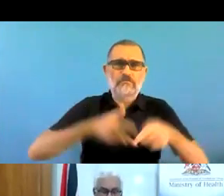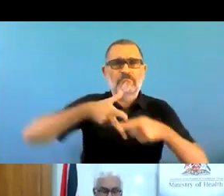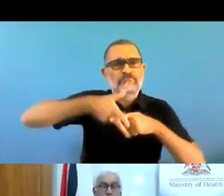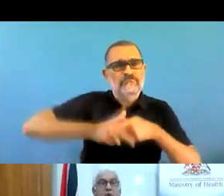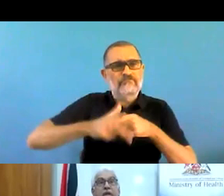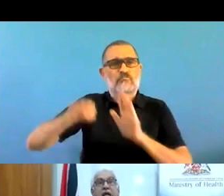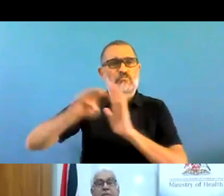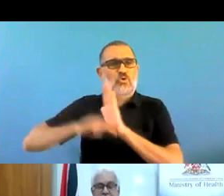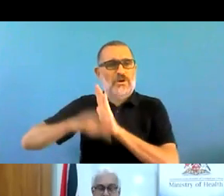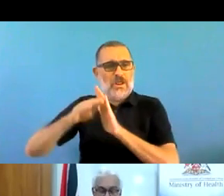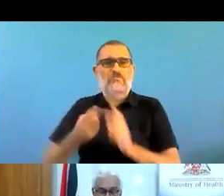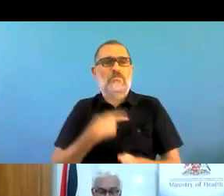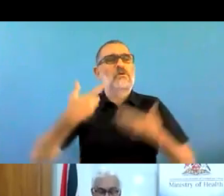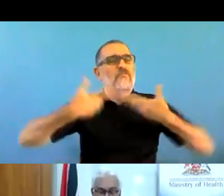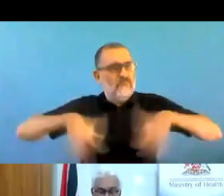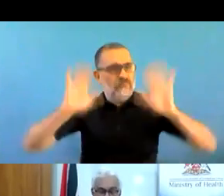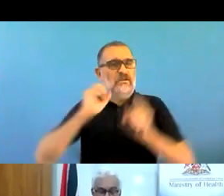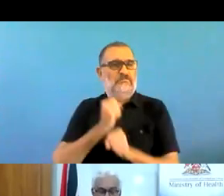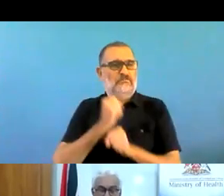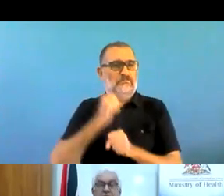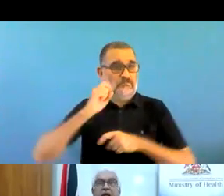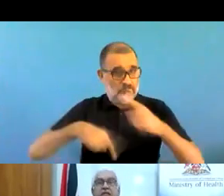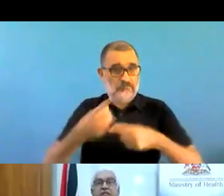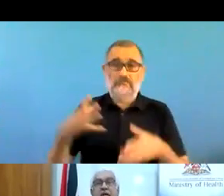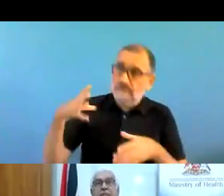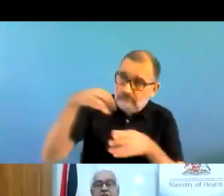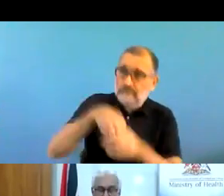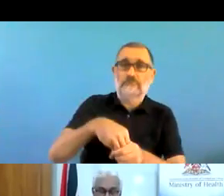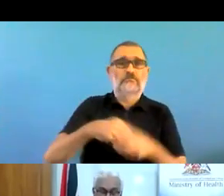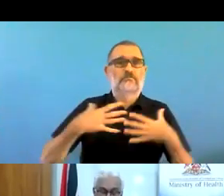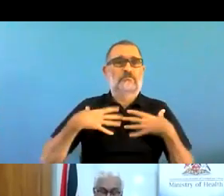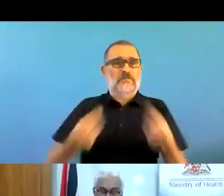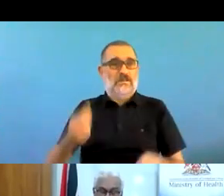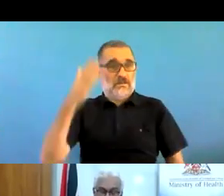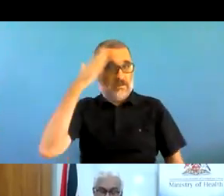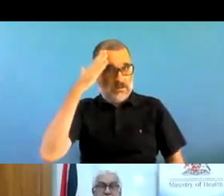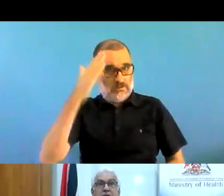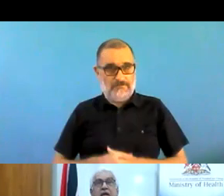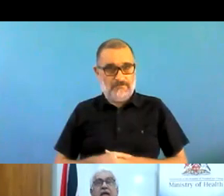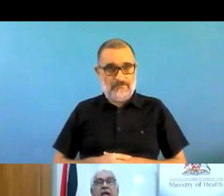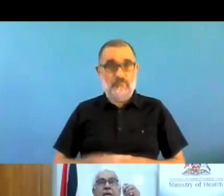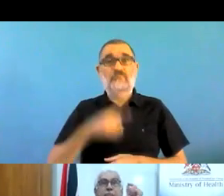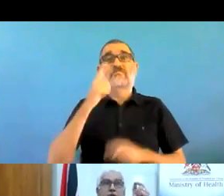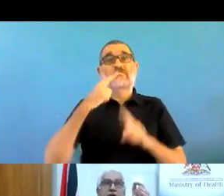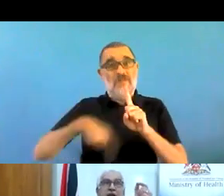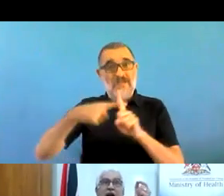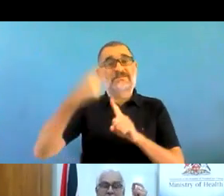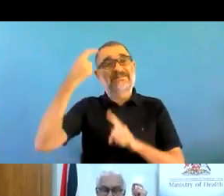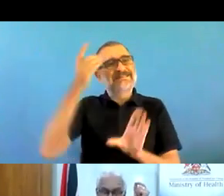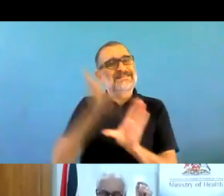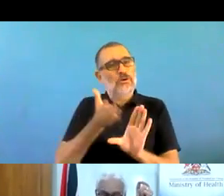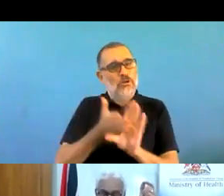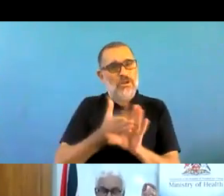which will help us manage information, establish cross-sectoral links. Important,